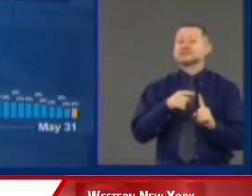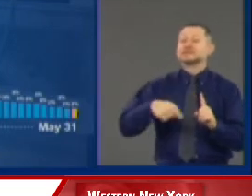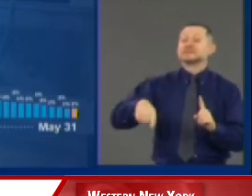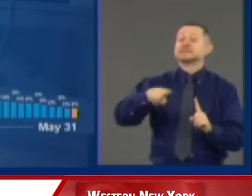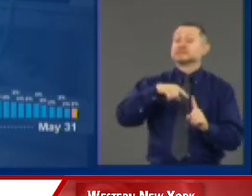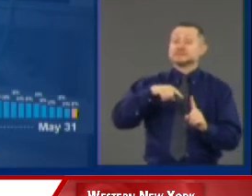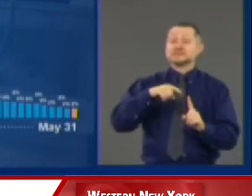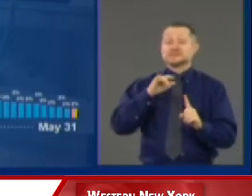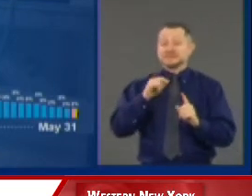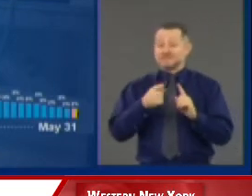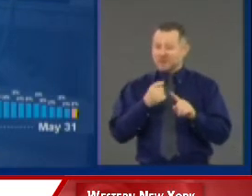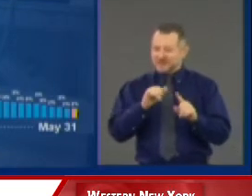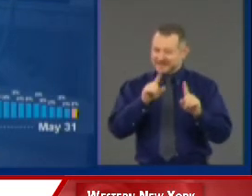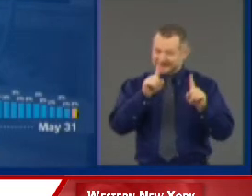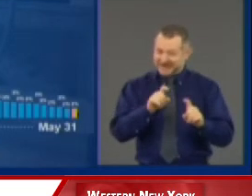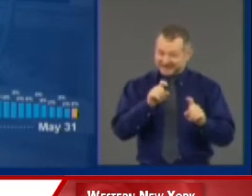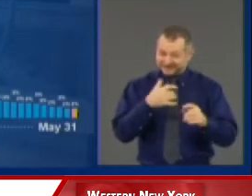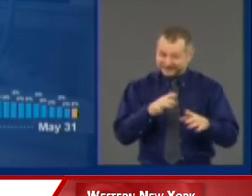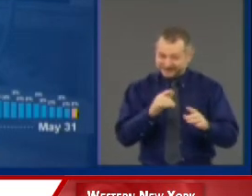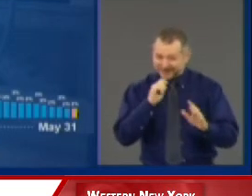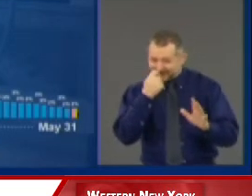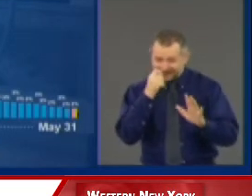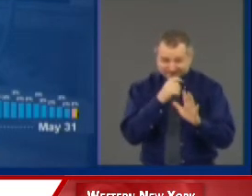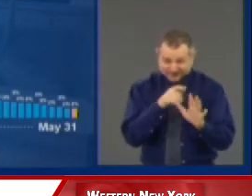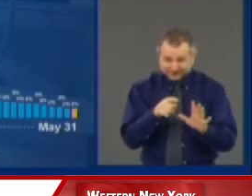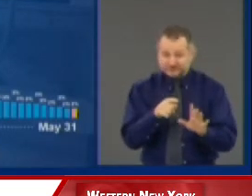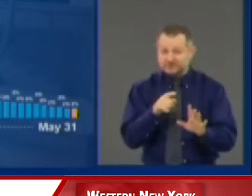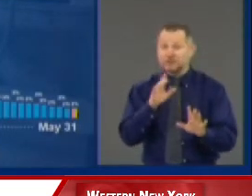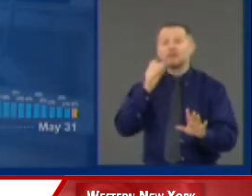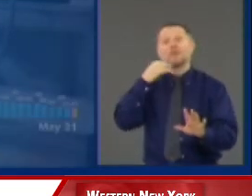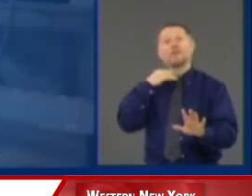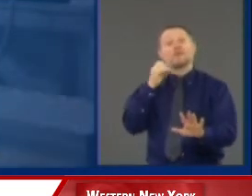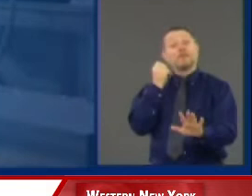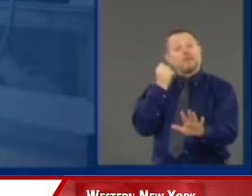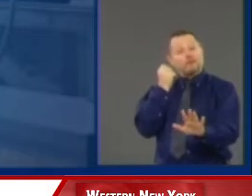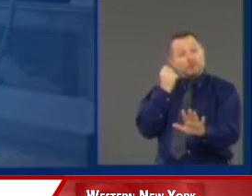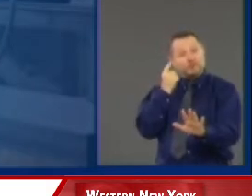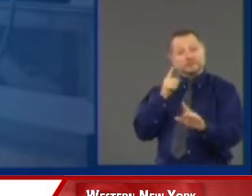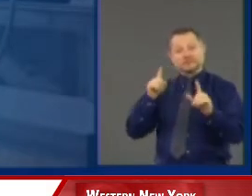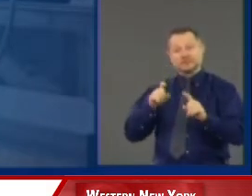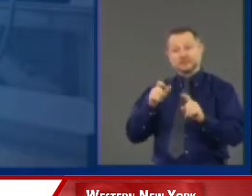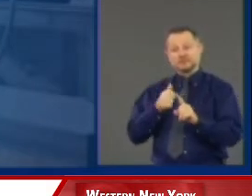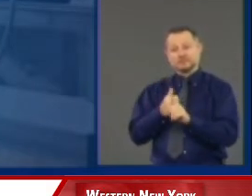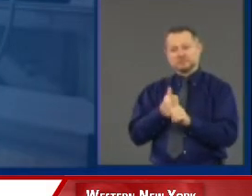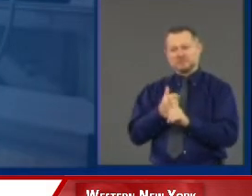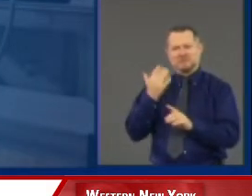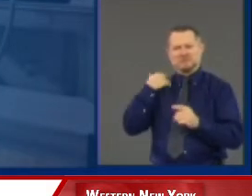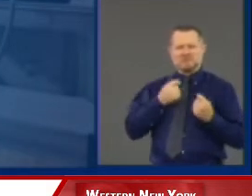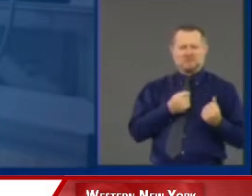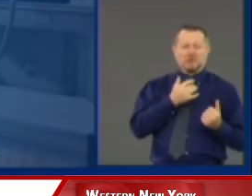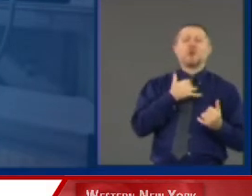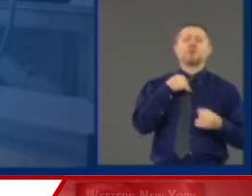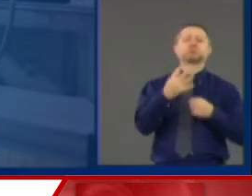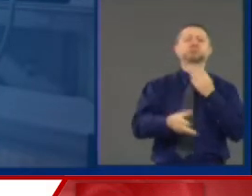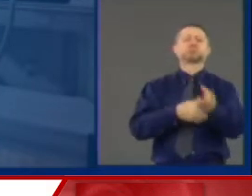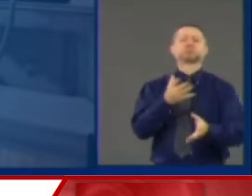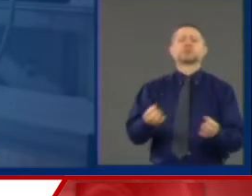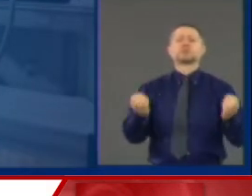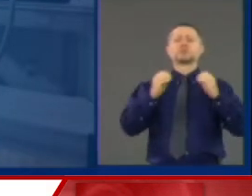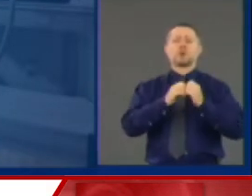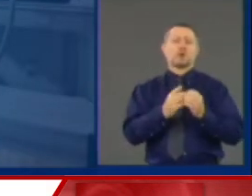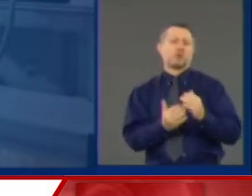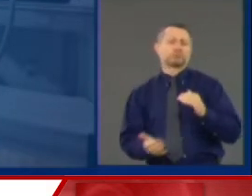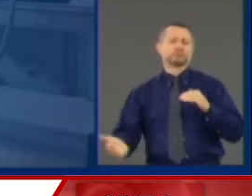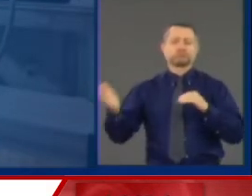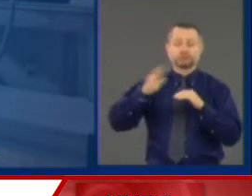our testing, remembering that the testing has increased exponentially. And we have the lowest number of